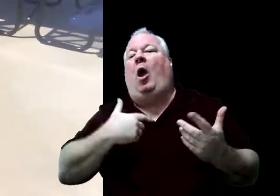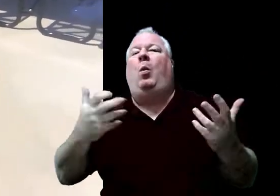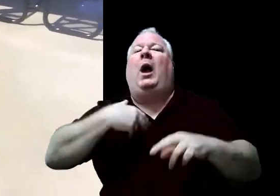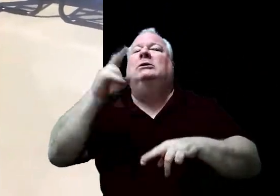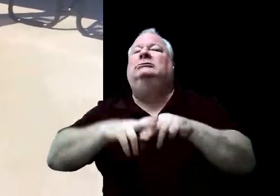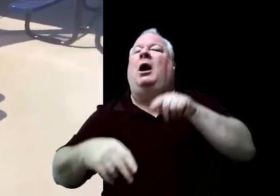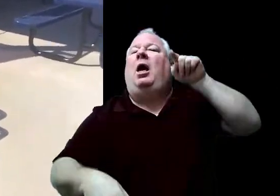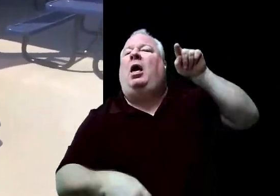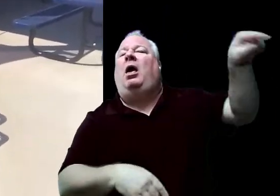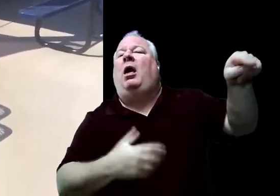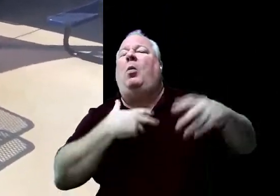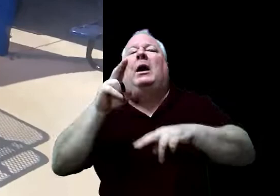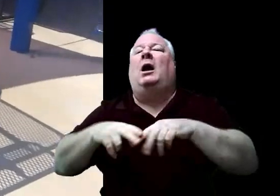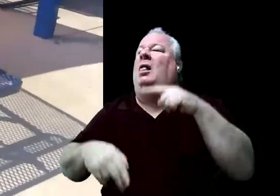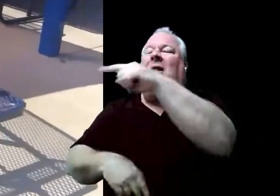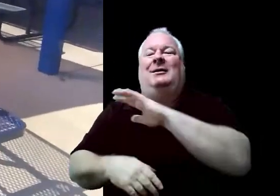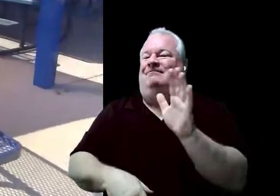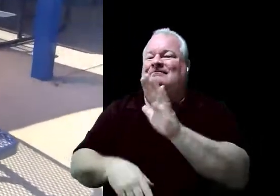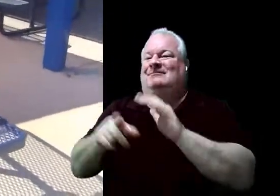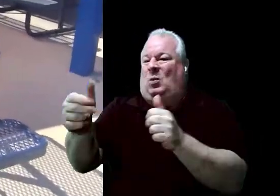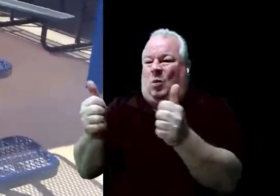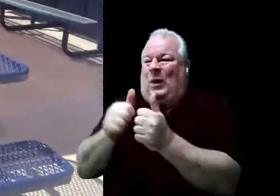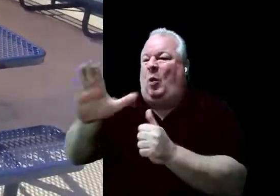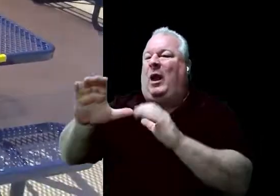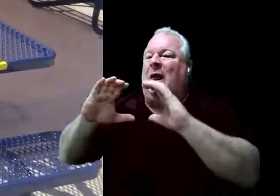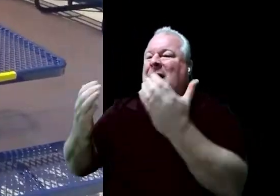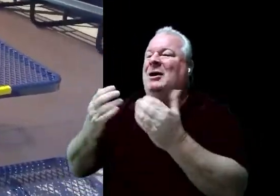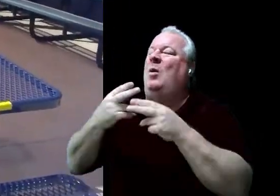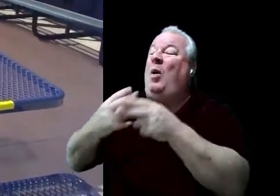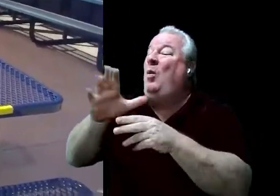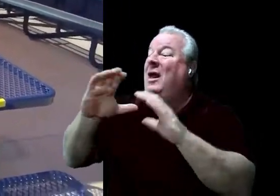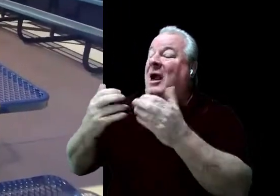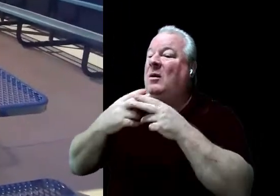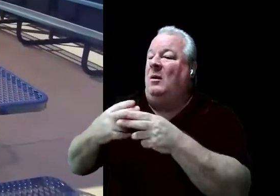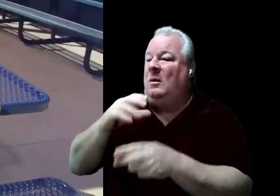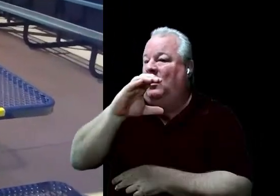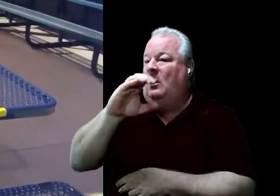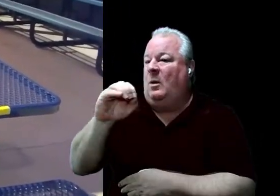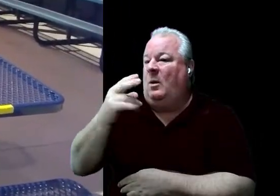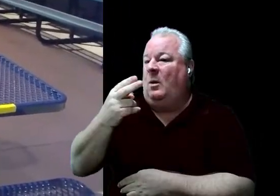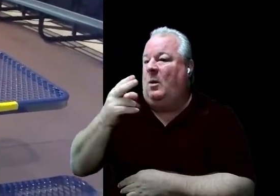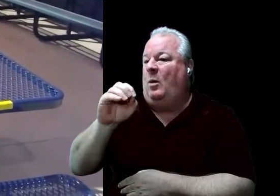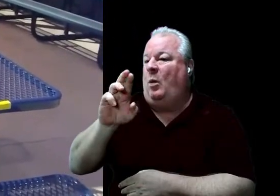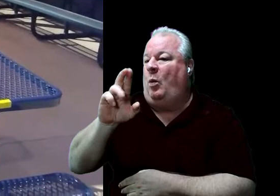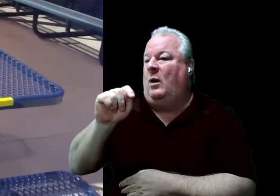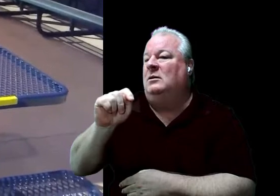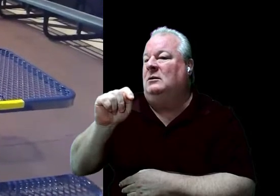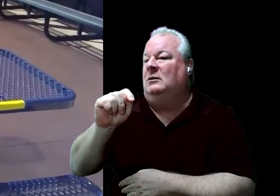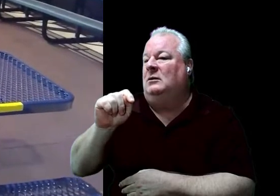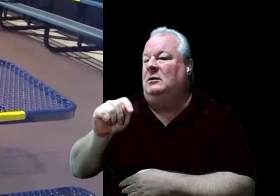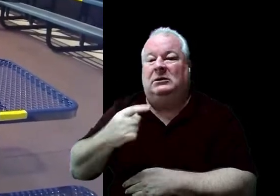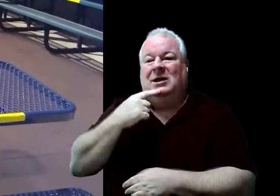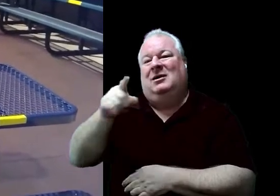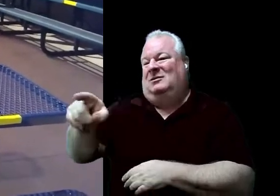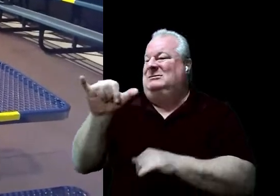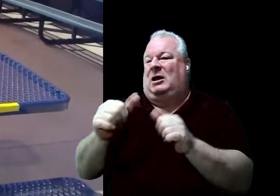now. We need to stay in our own classes. And what we are naming classes are cohorts. So when we say